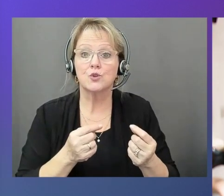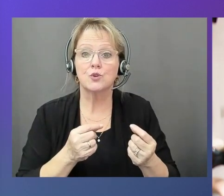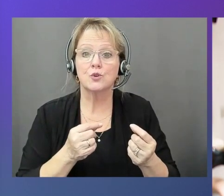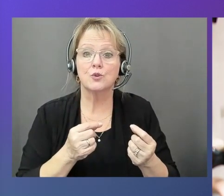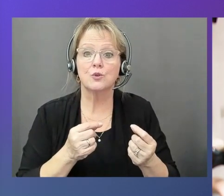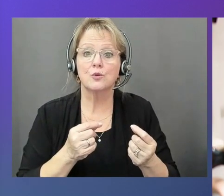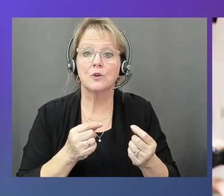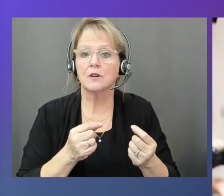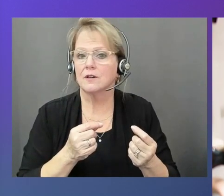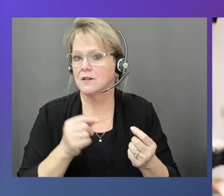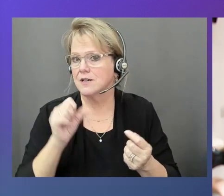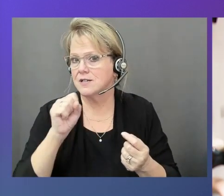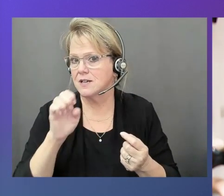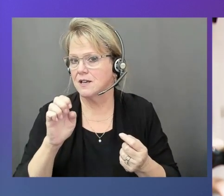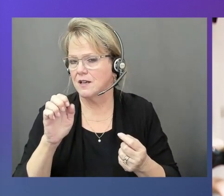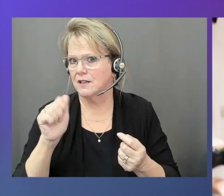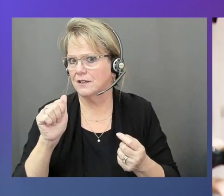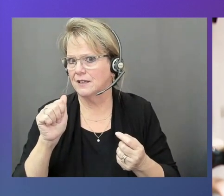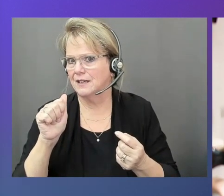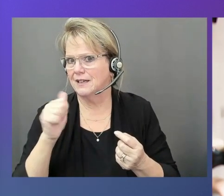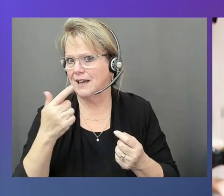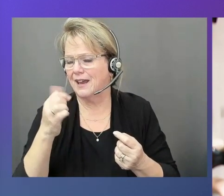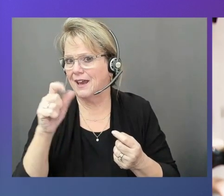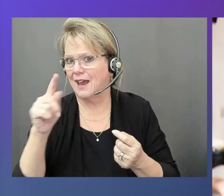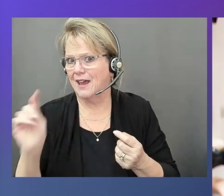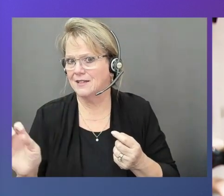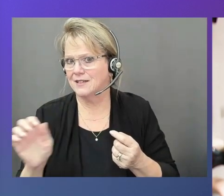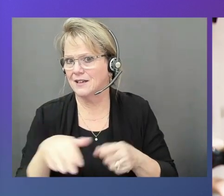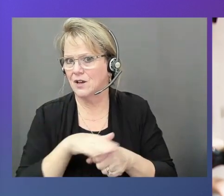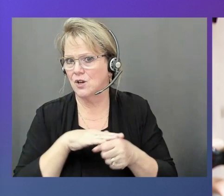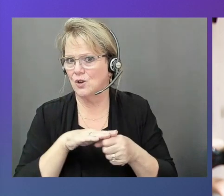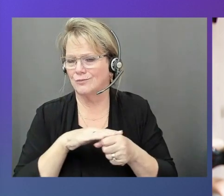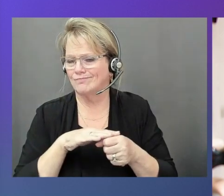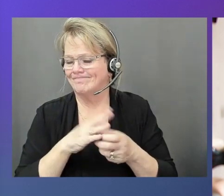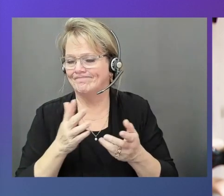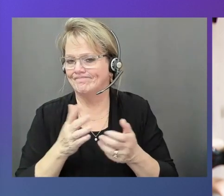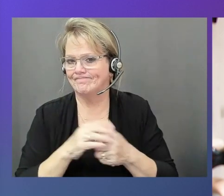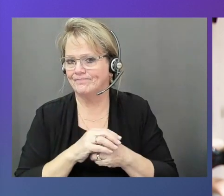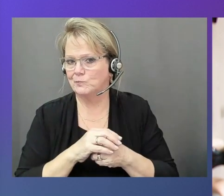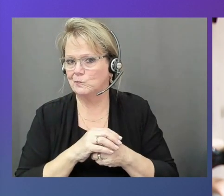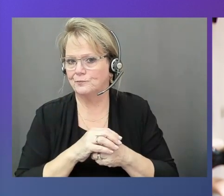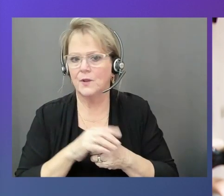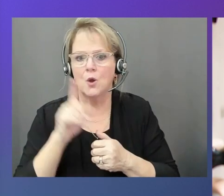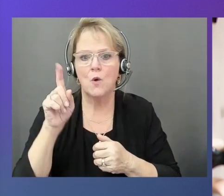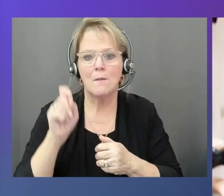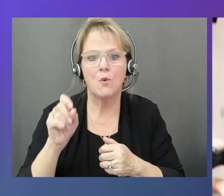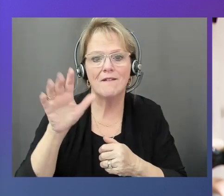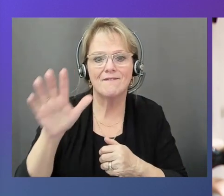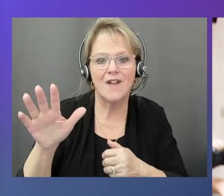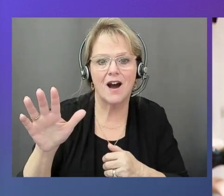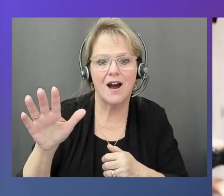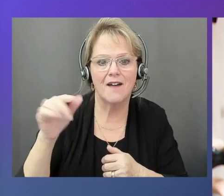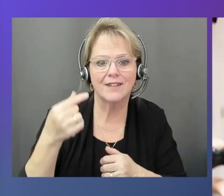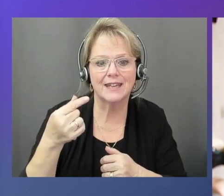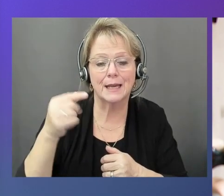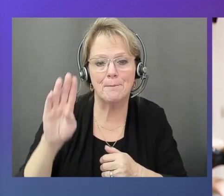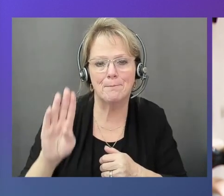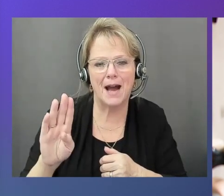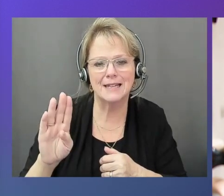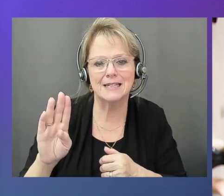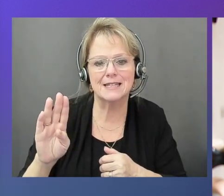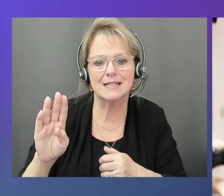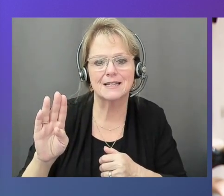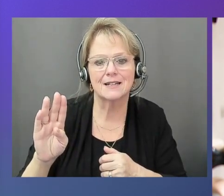Seagate local data lake that they have. In this example, we have 1.5 petabytes of storage. This is also